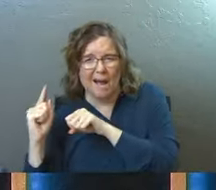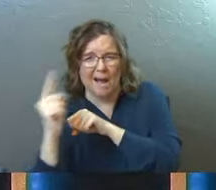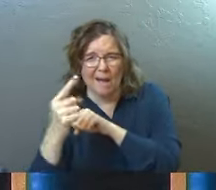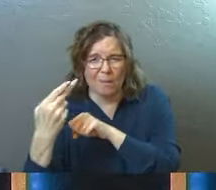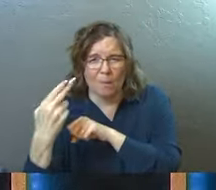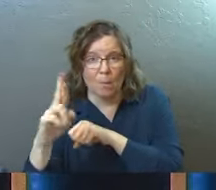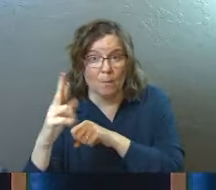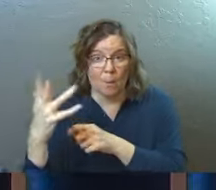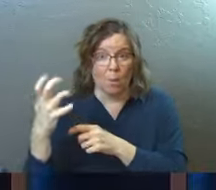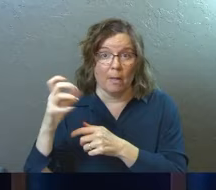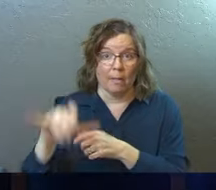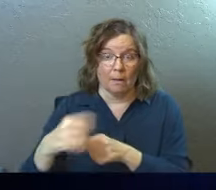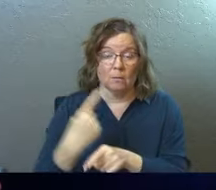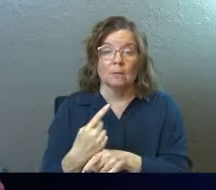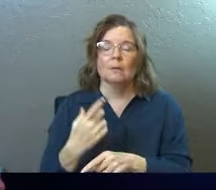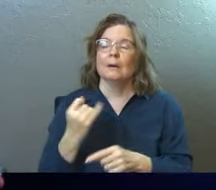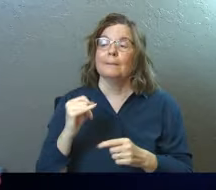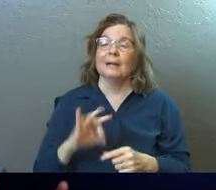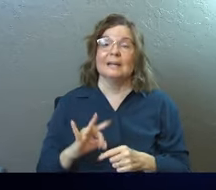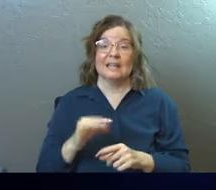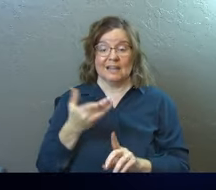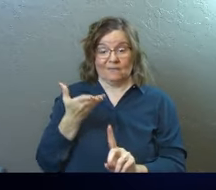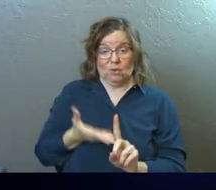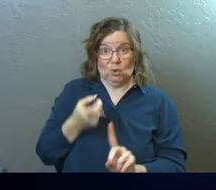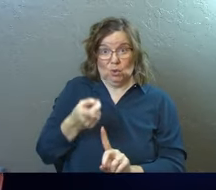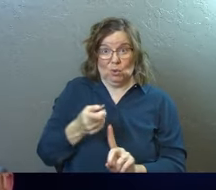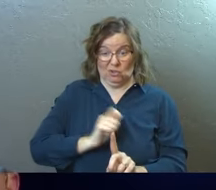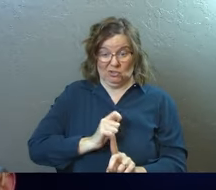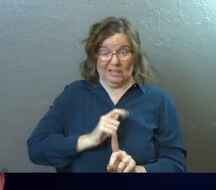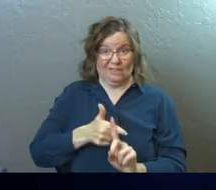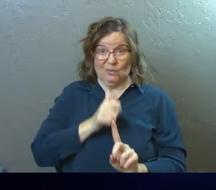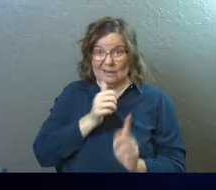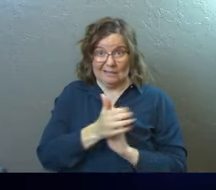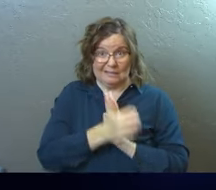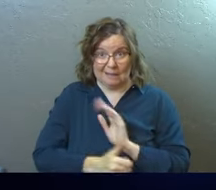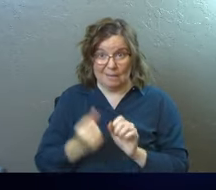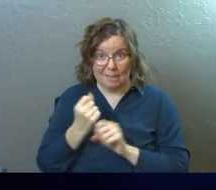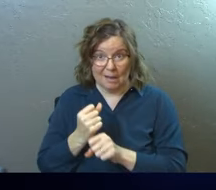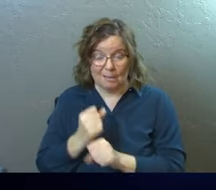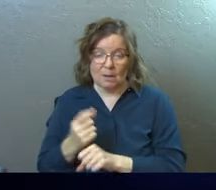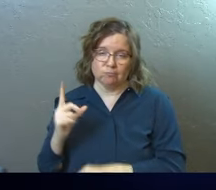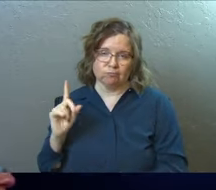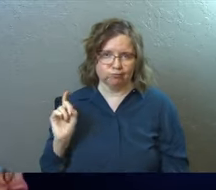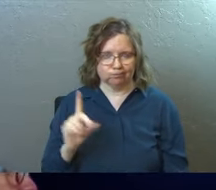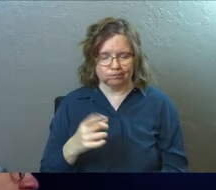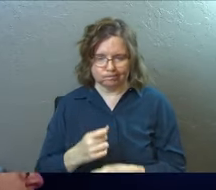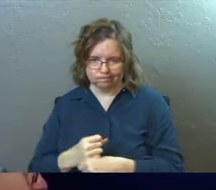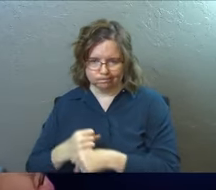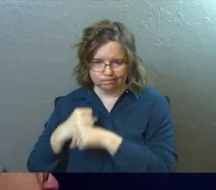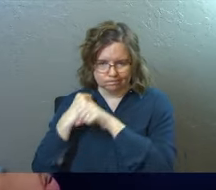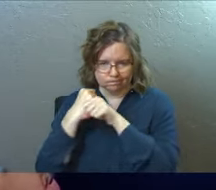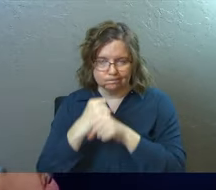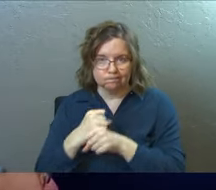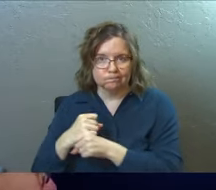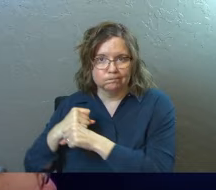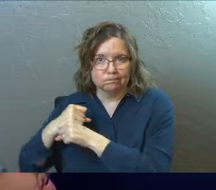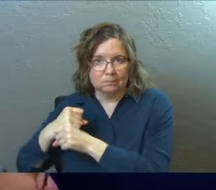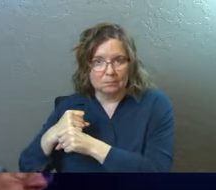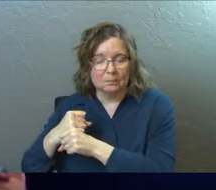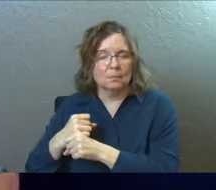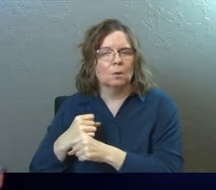run. That's what they want to do. Now, if it was you there during the World Series and you stepped up to that plate,